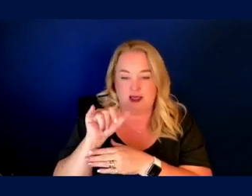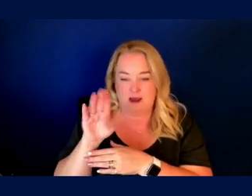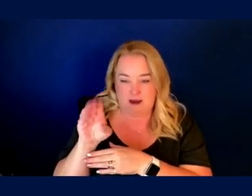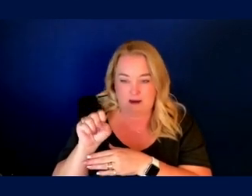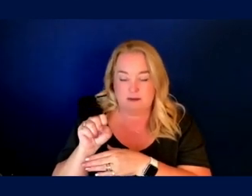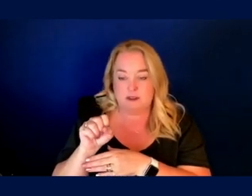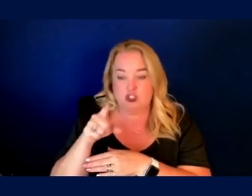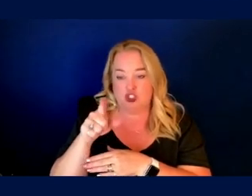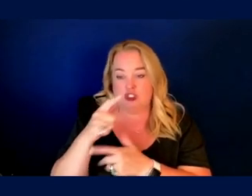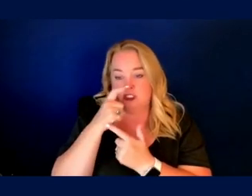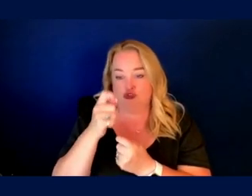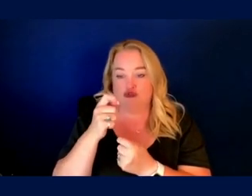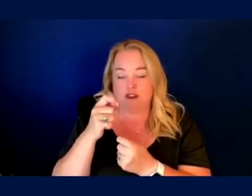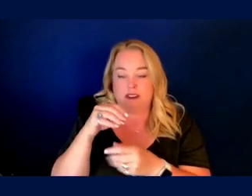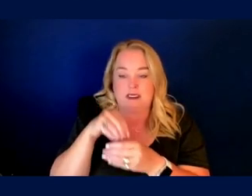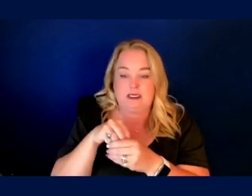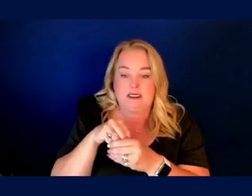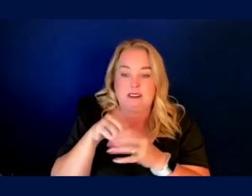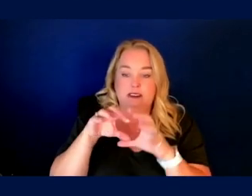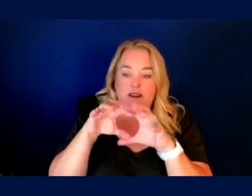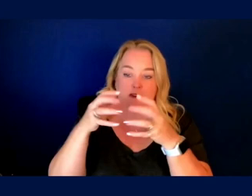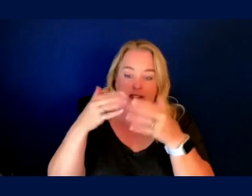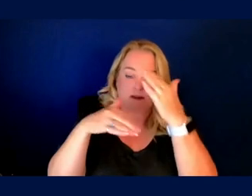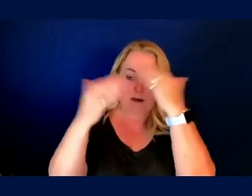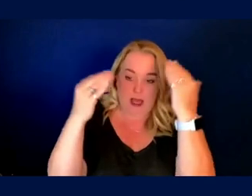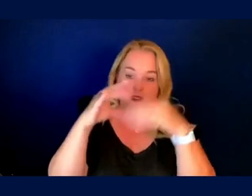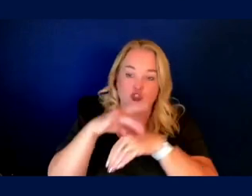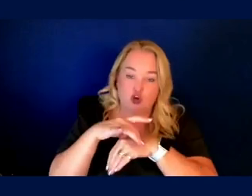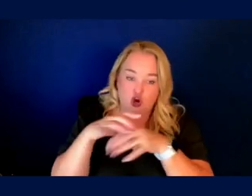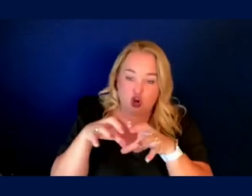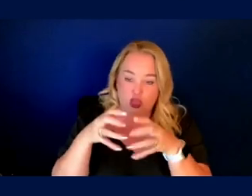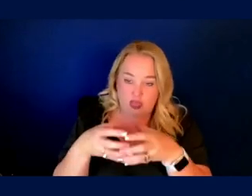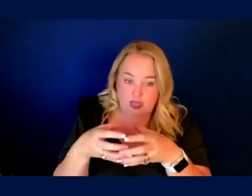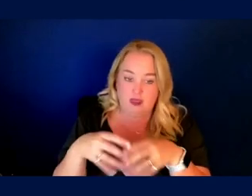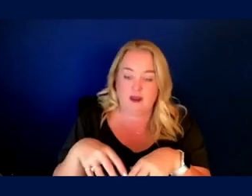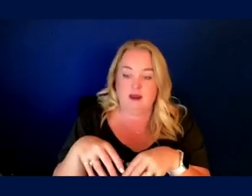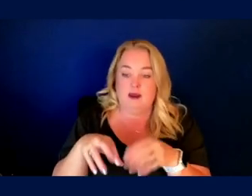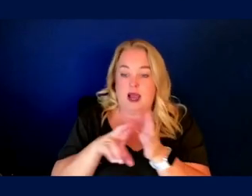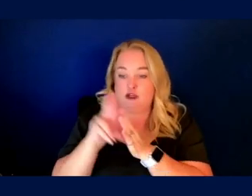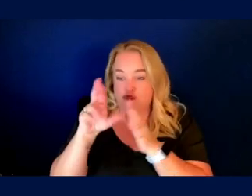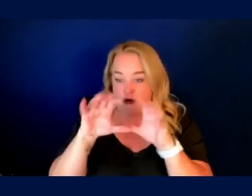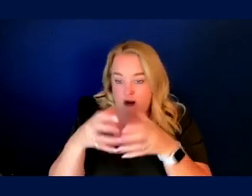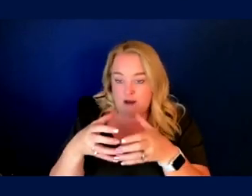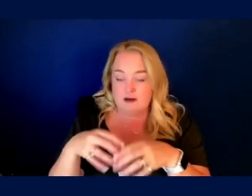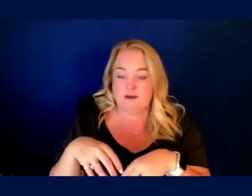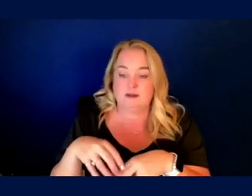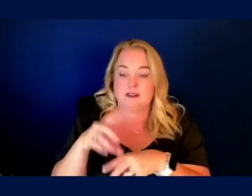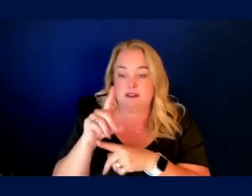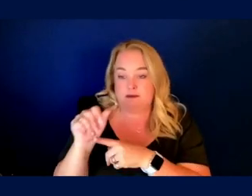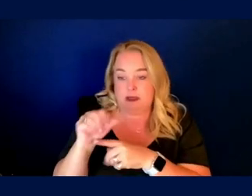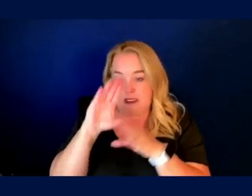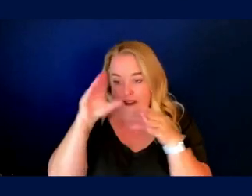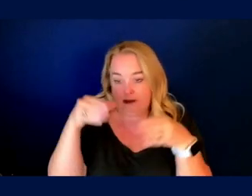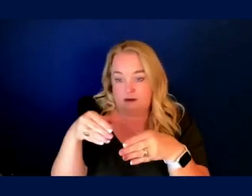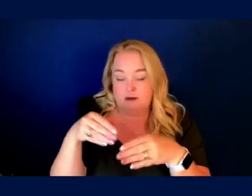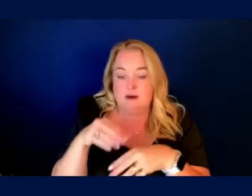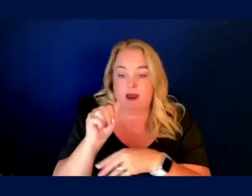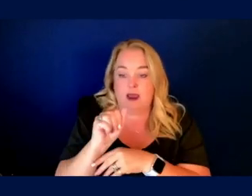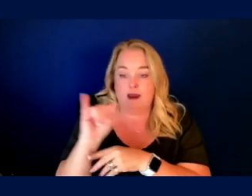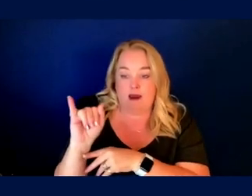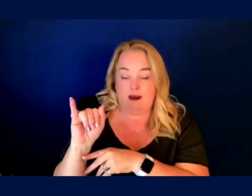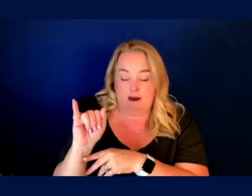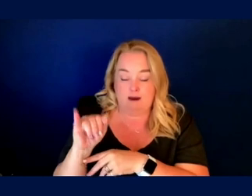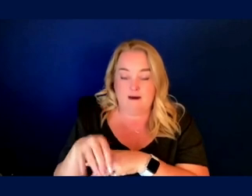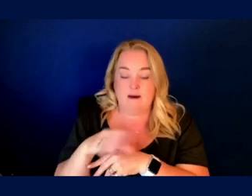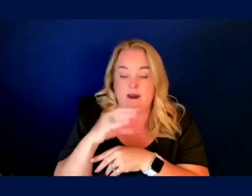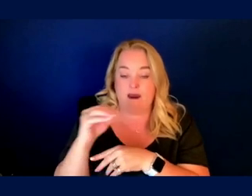include space-earth translational innovation, astronautics, disability-centered human factors, AI ethics,